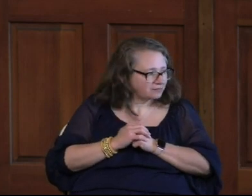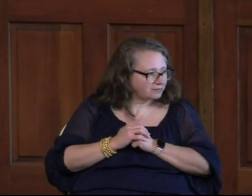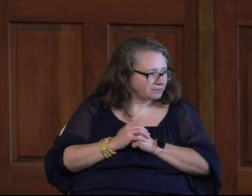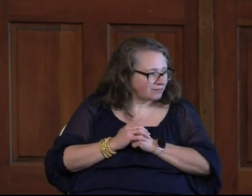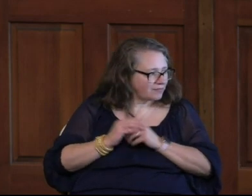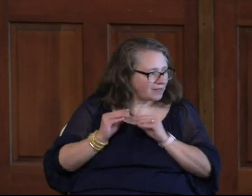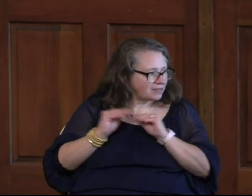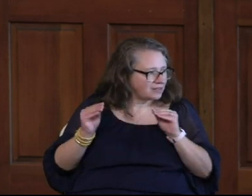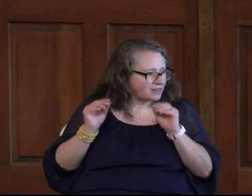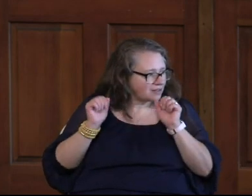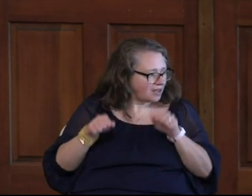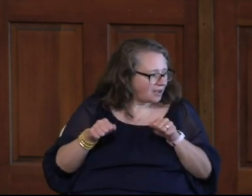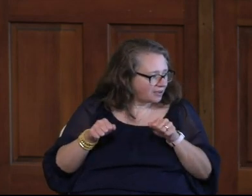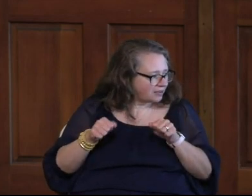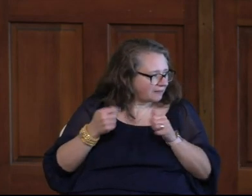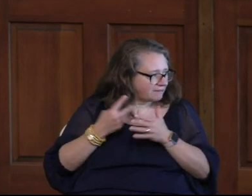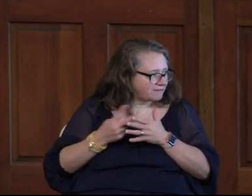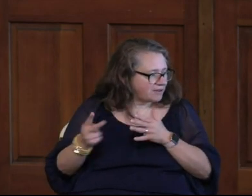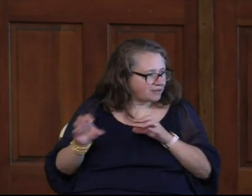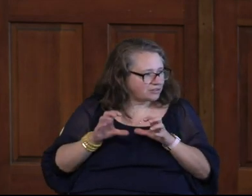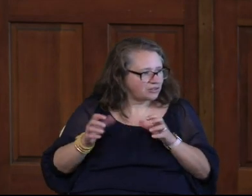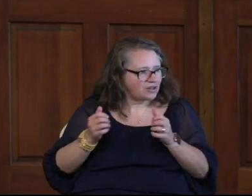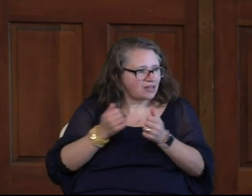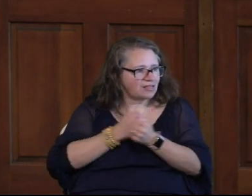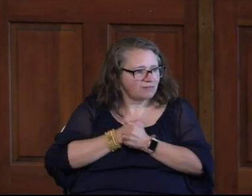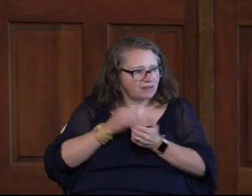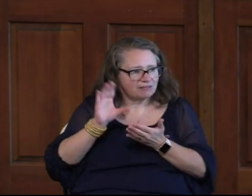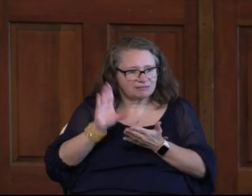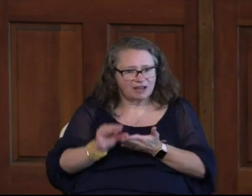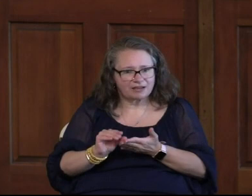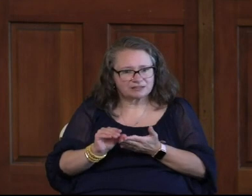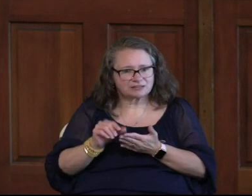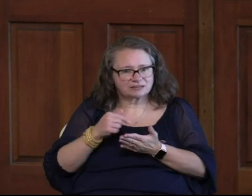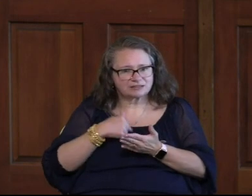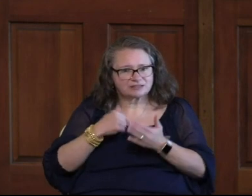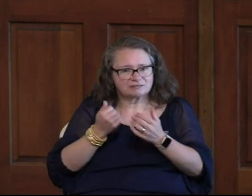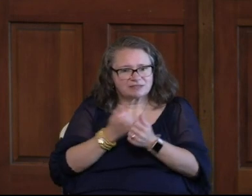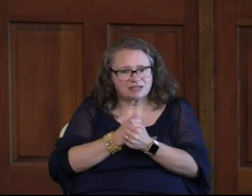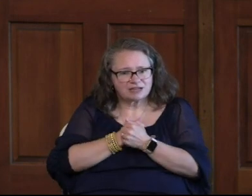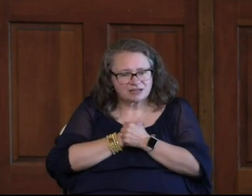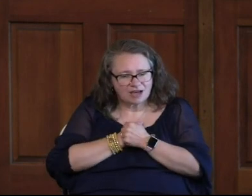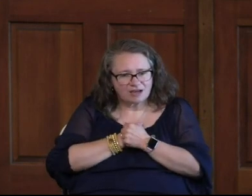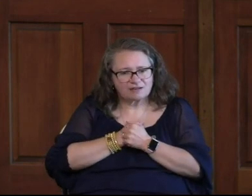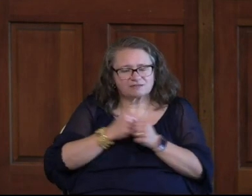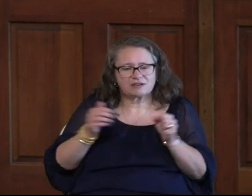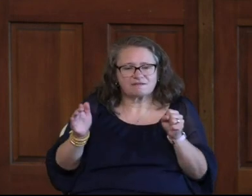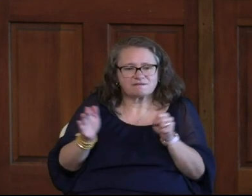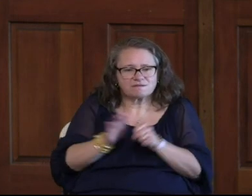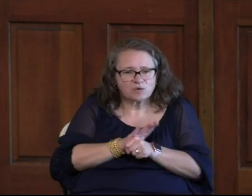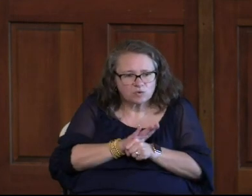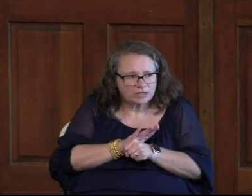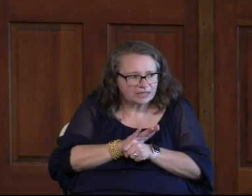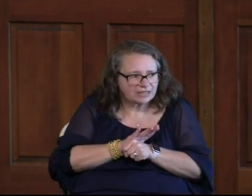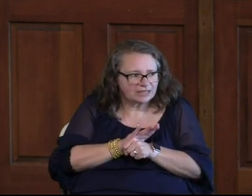But There's Nothing I Can Fail To Do To Make Him Love Me Less I Am Loved Fully